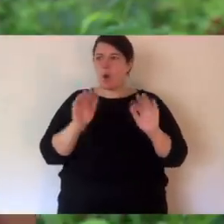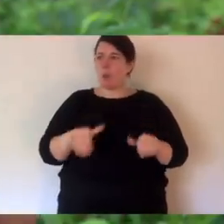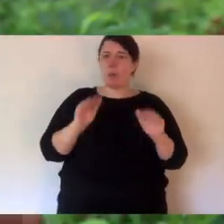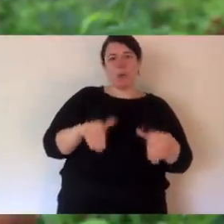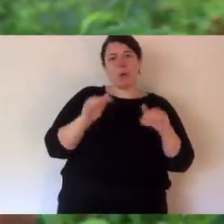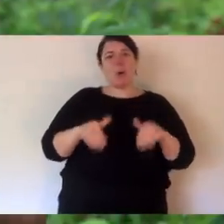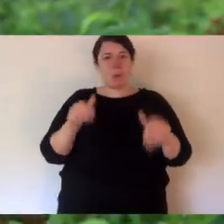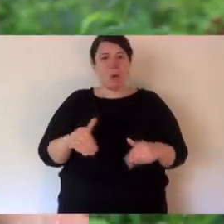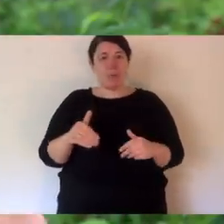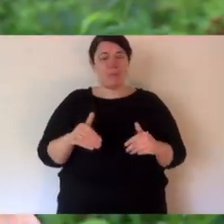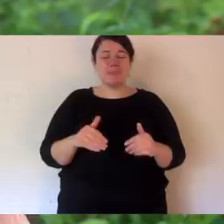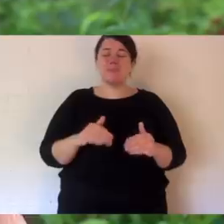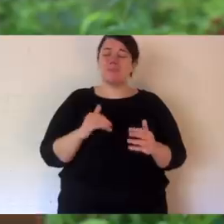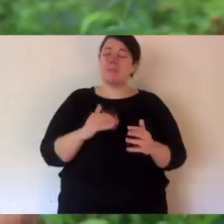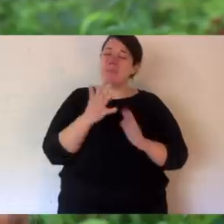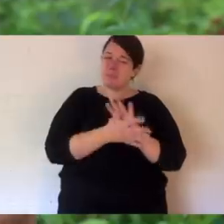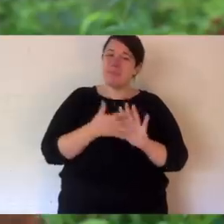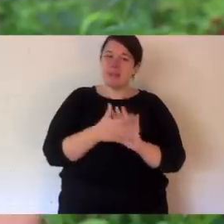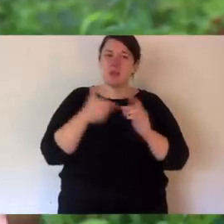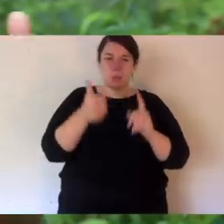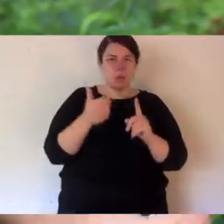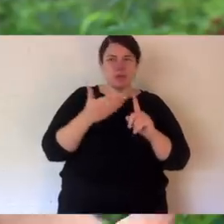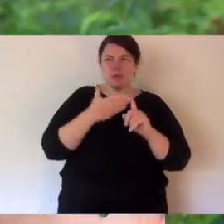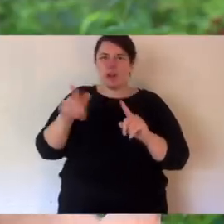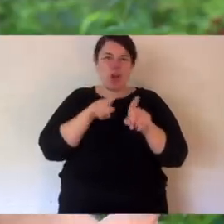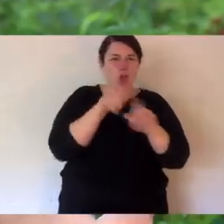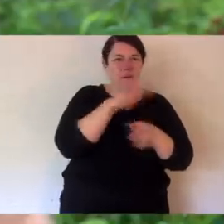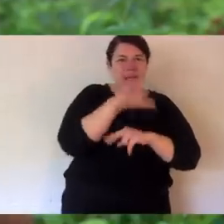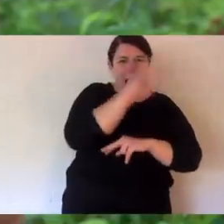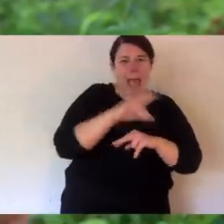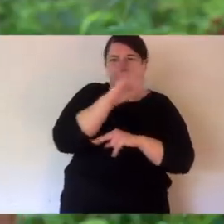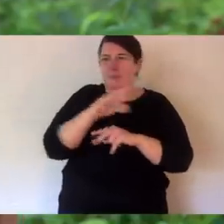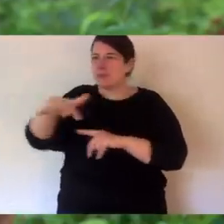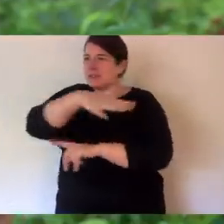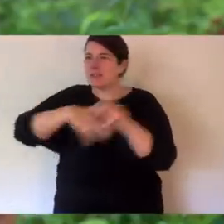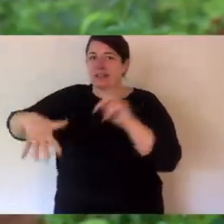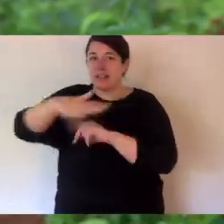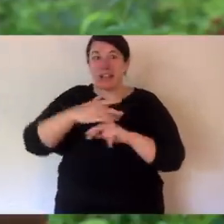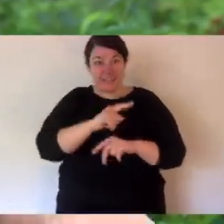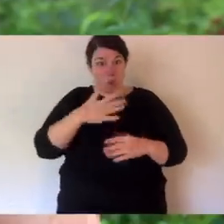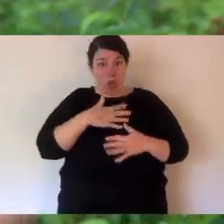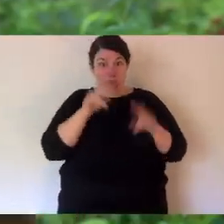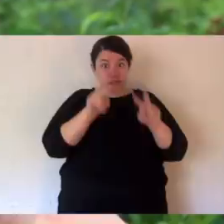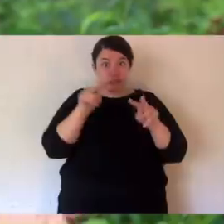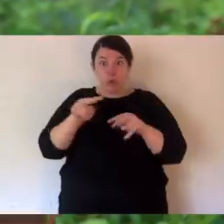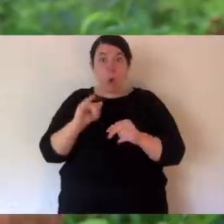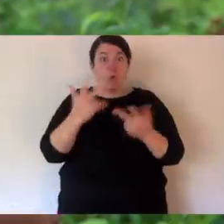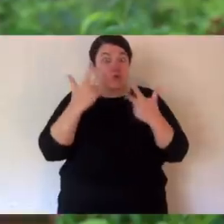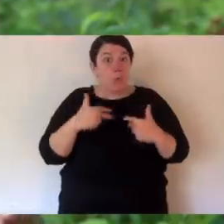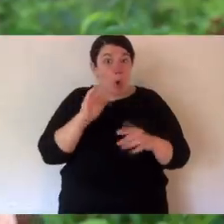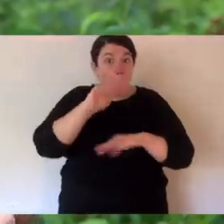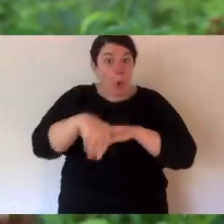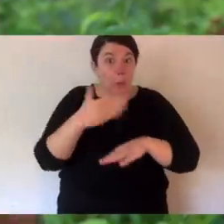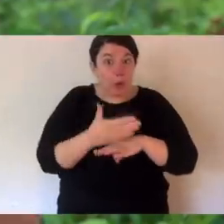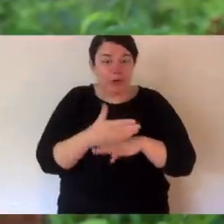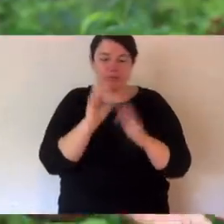moment, like you probably do too. So this is a great distraction for us, and hopefully you. If you like what you've seen or want to show me